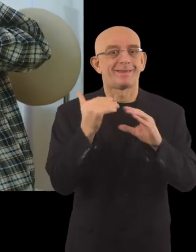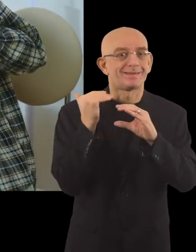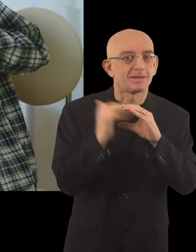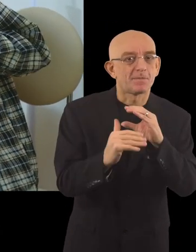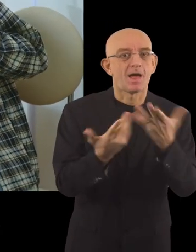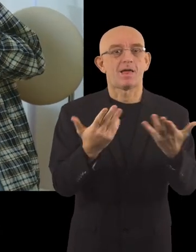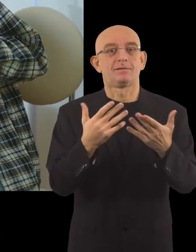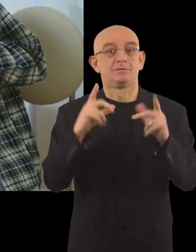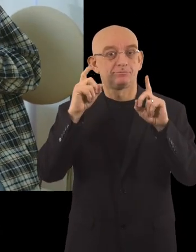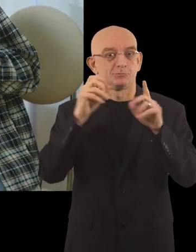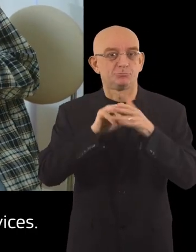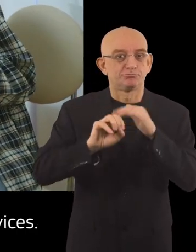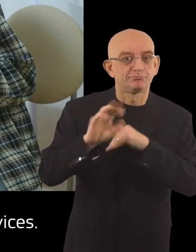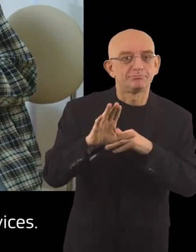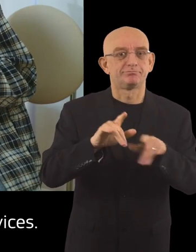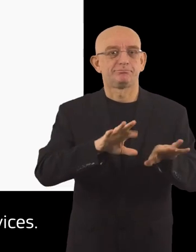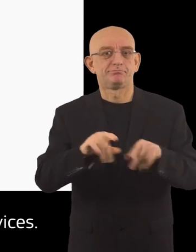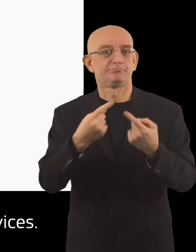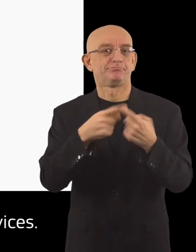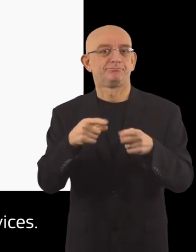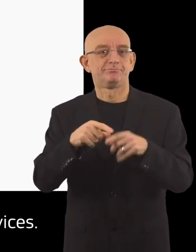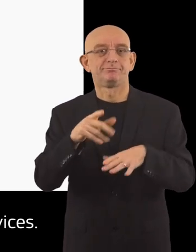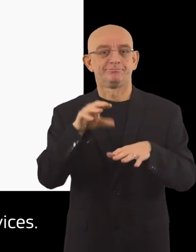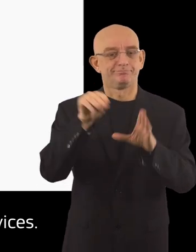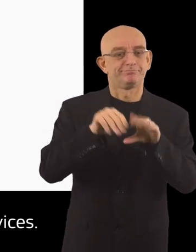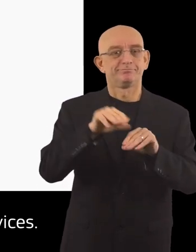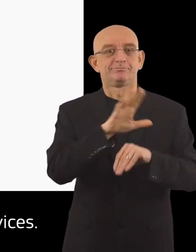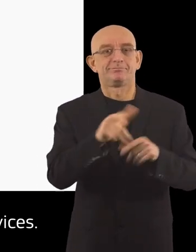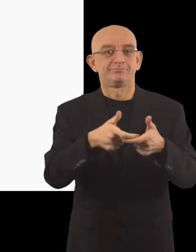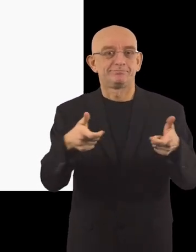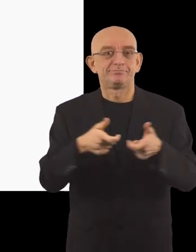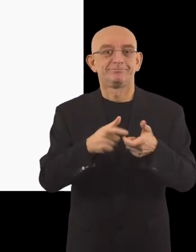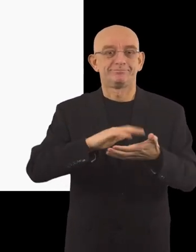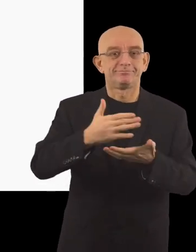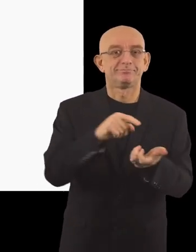photographs, visit websites and how to install applications on their devices.